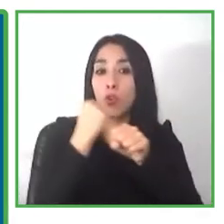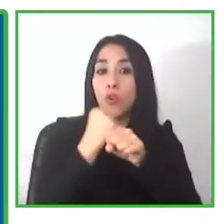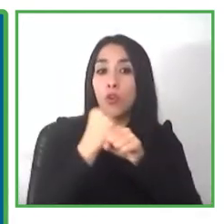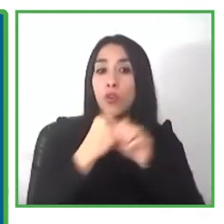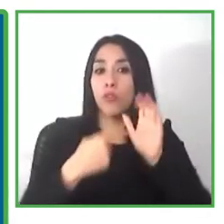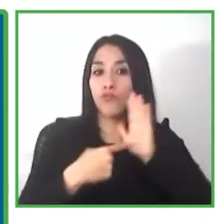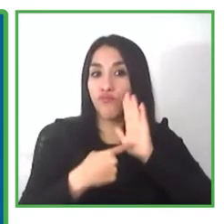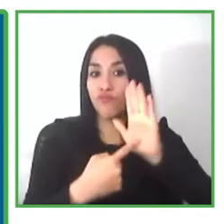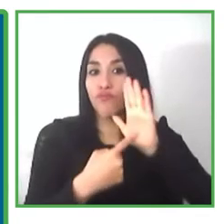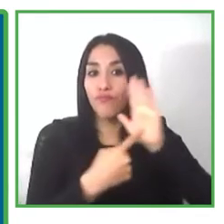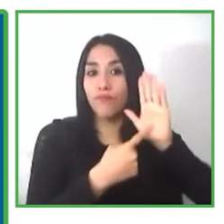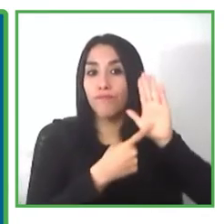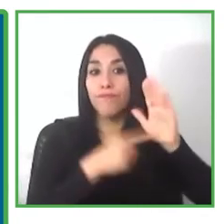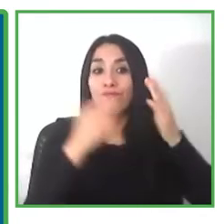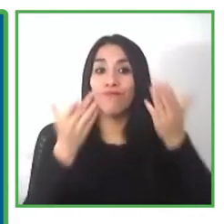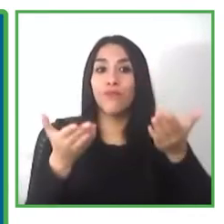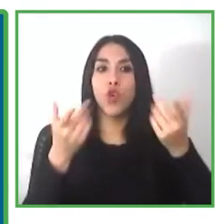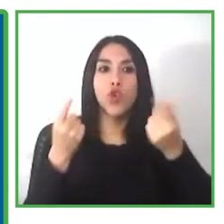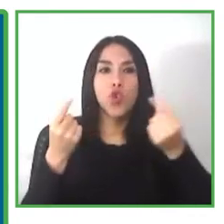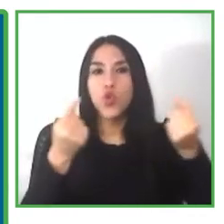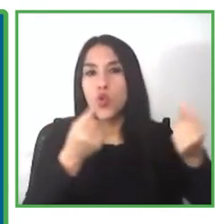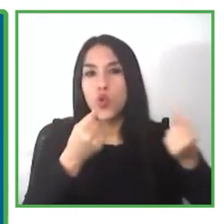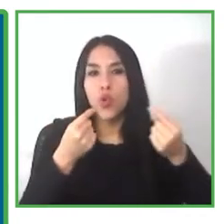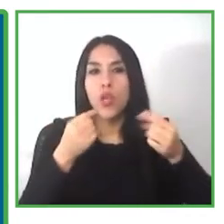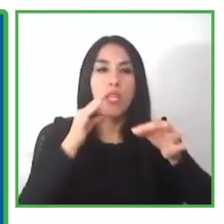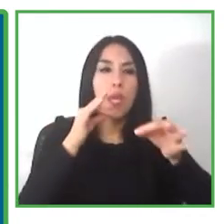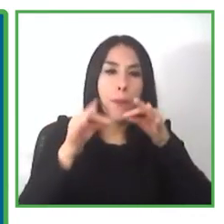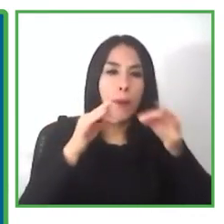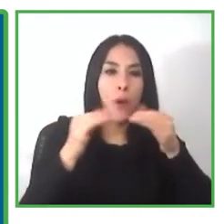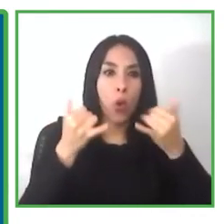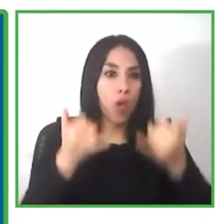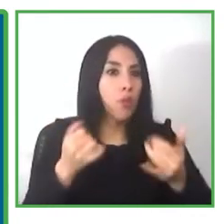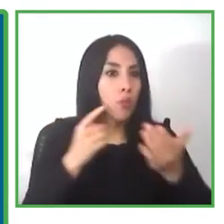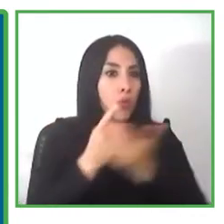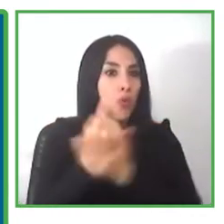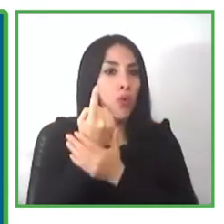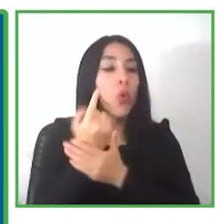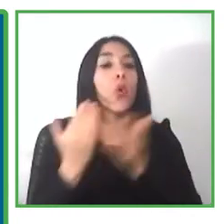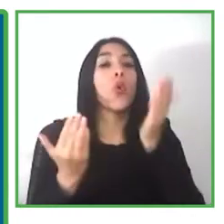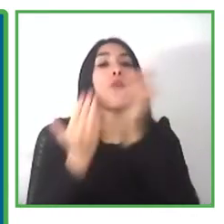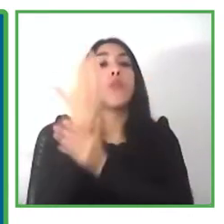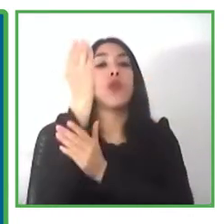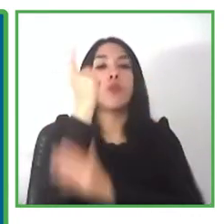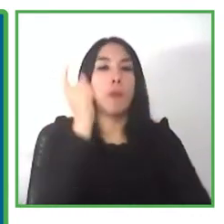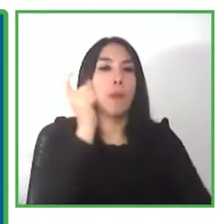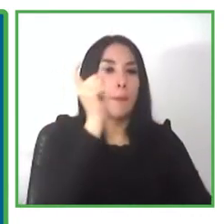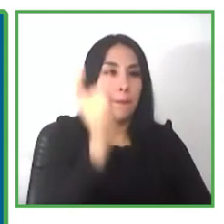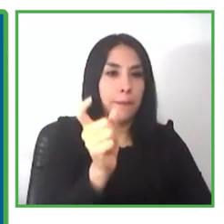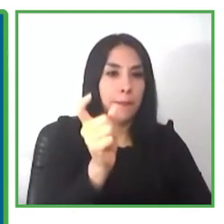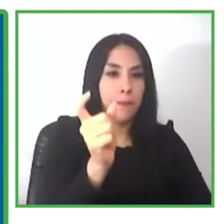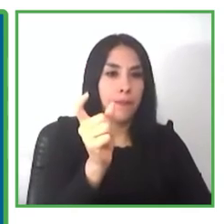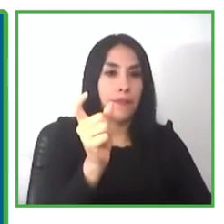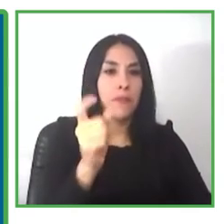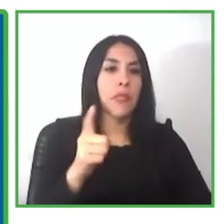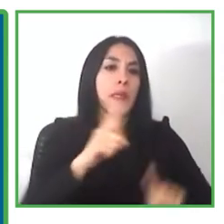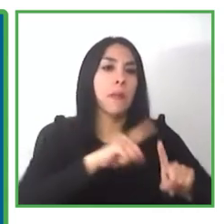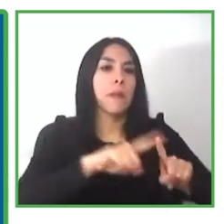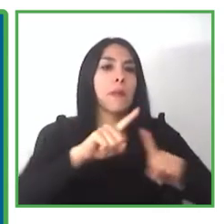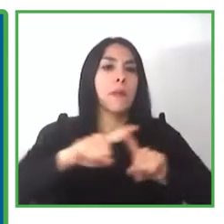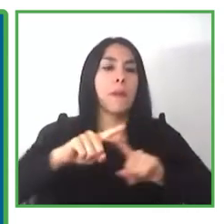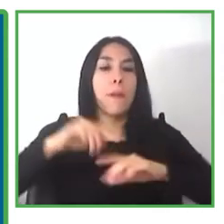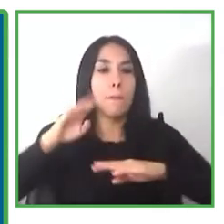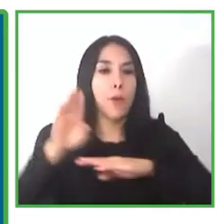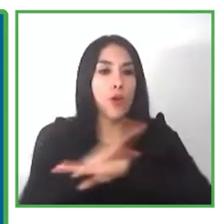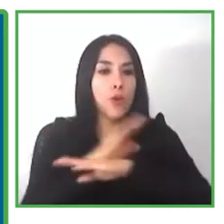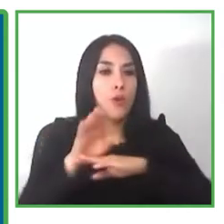say that this is an opportunity this new concept is an opportunity so that the new companies and